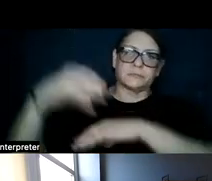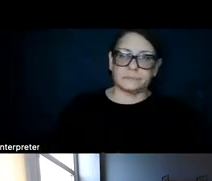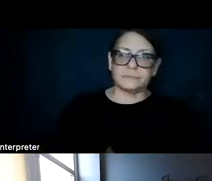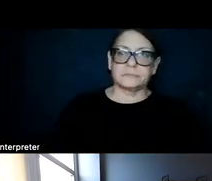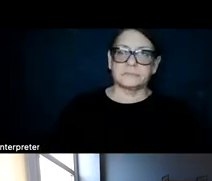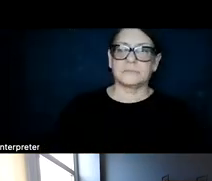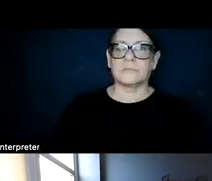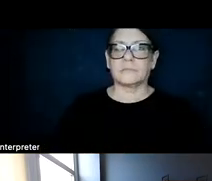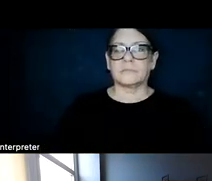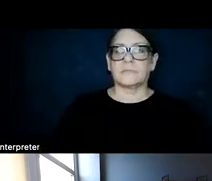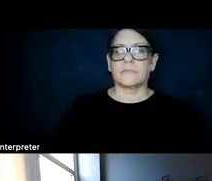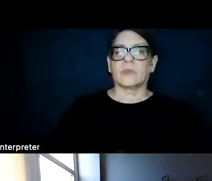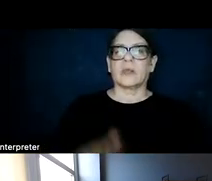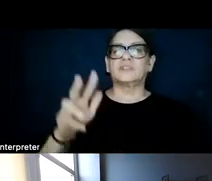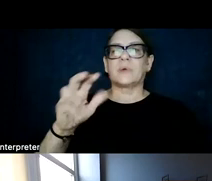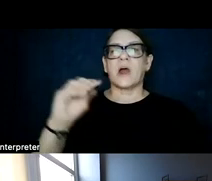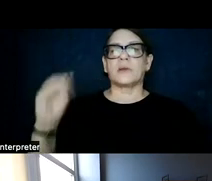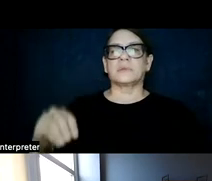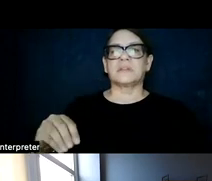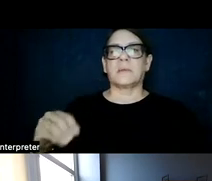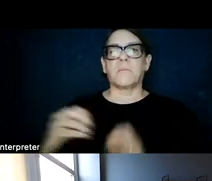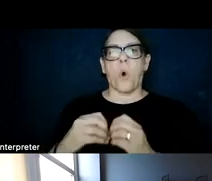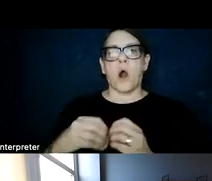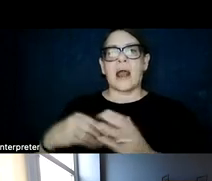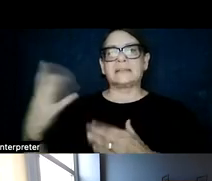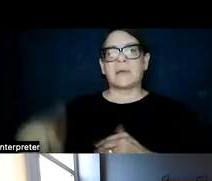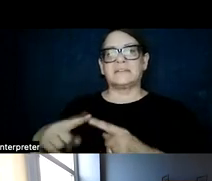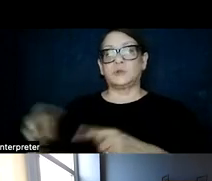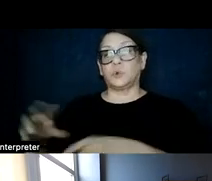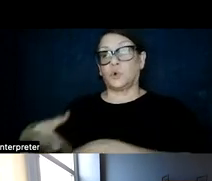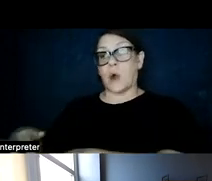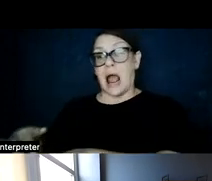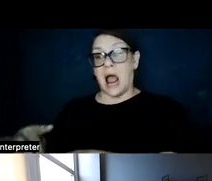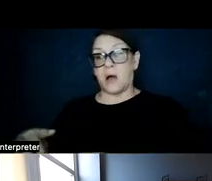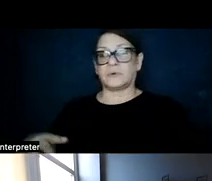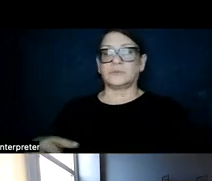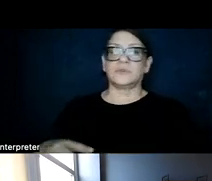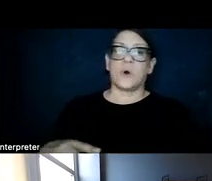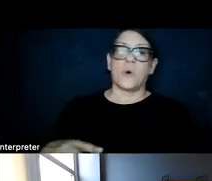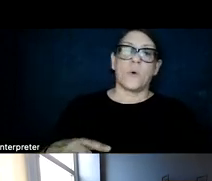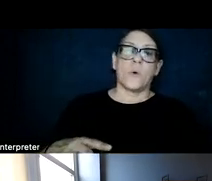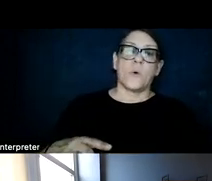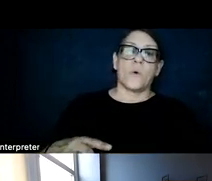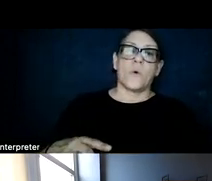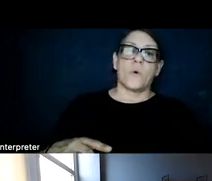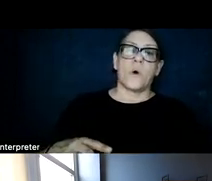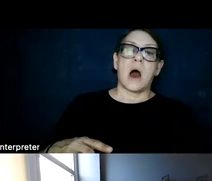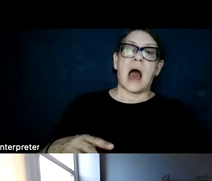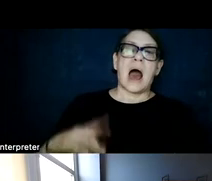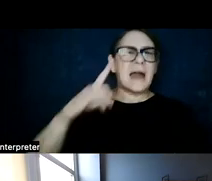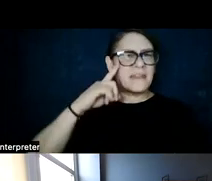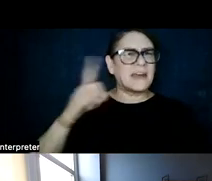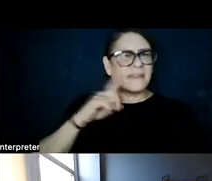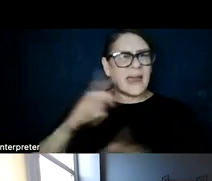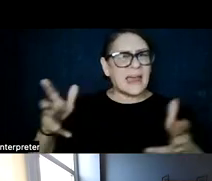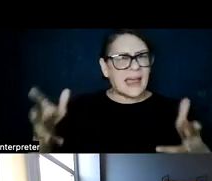I'm sorry, 300% more expensive. So the IRA, as far as I know, incentivizes both, but